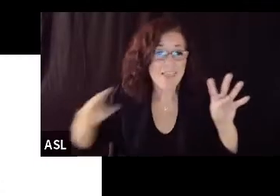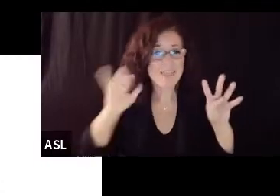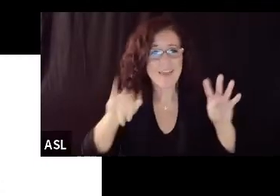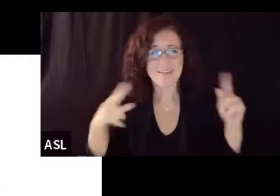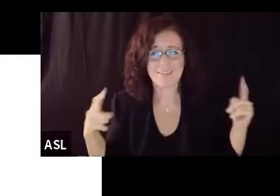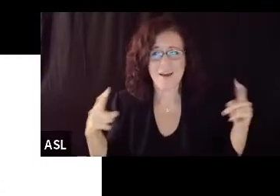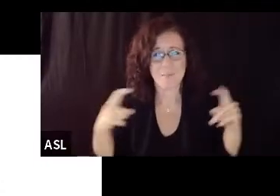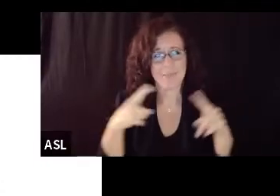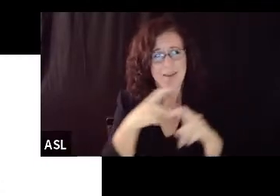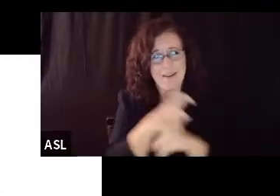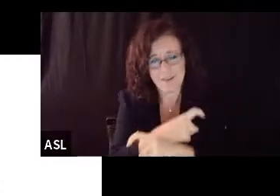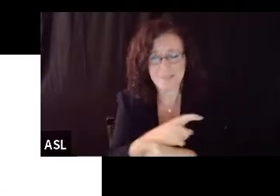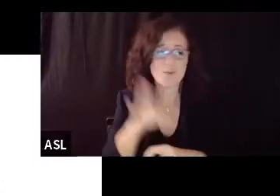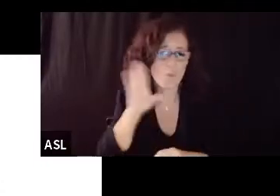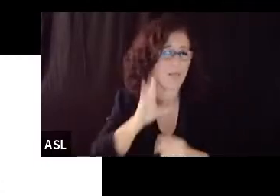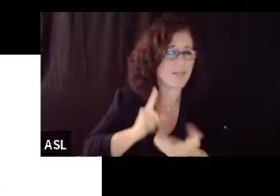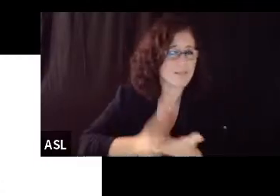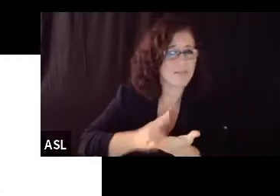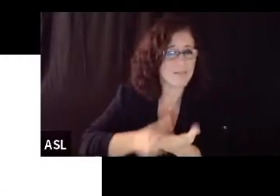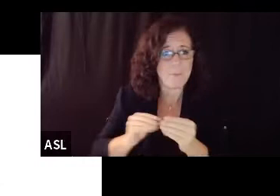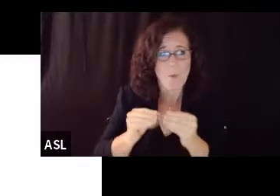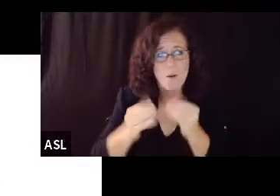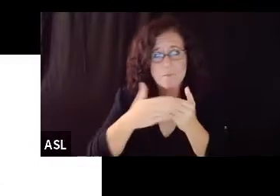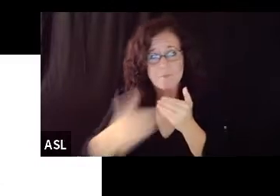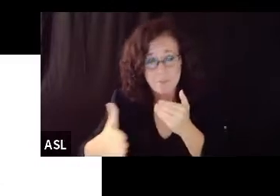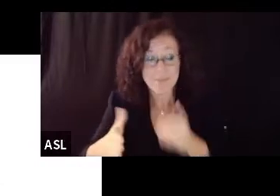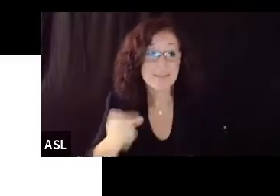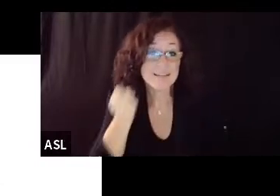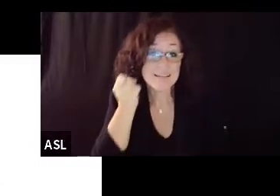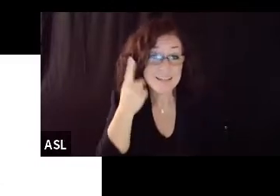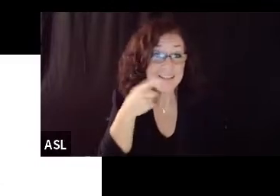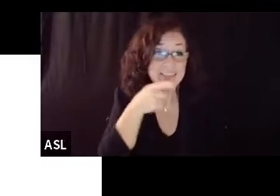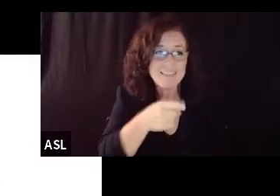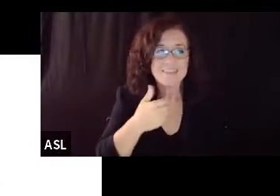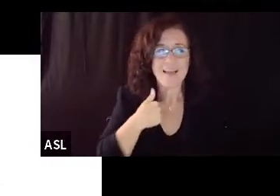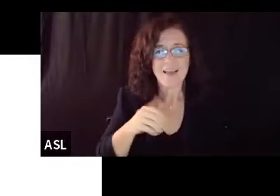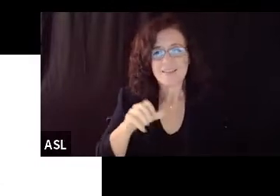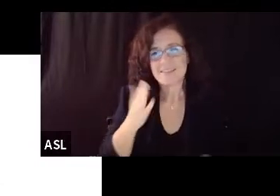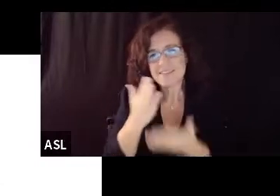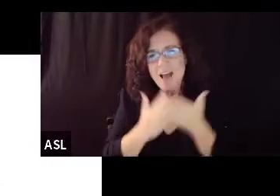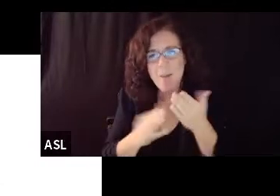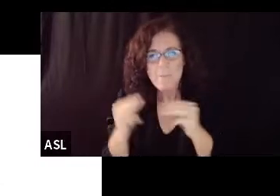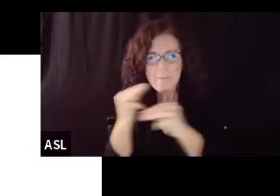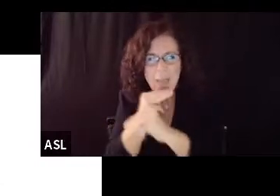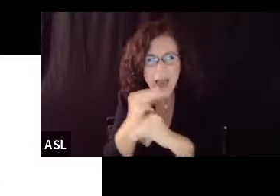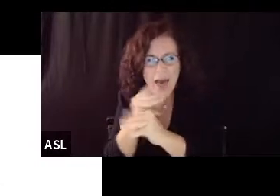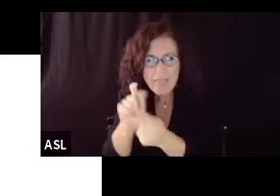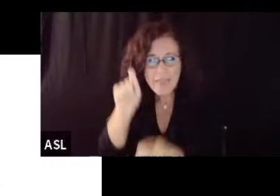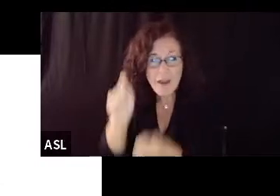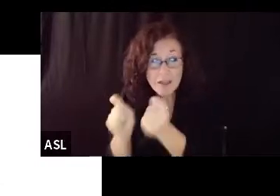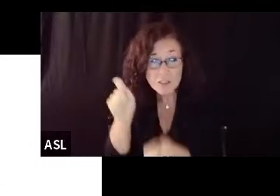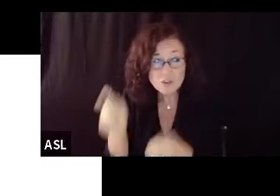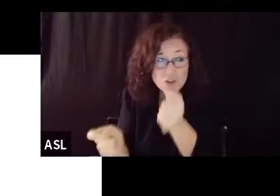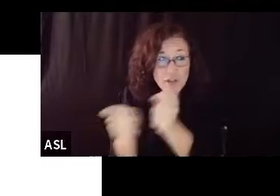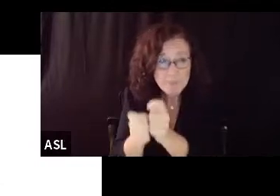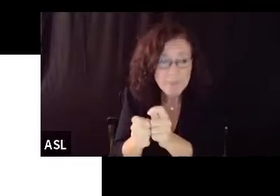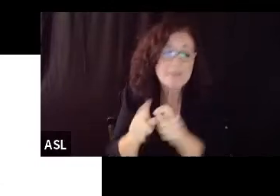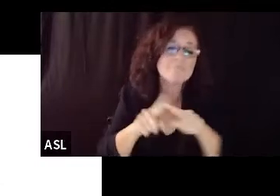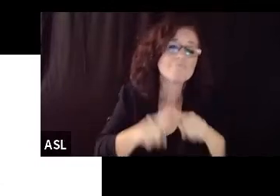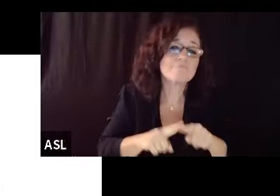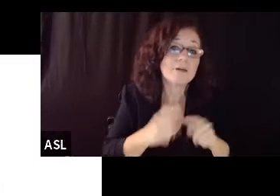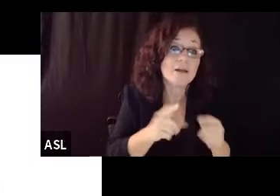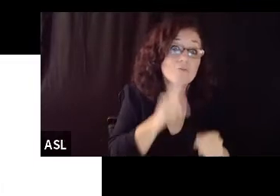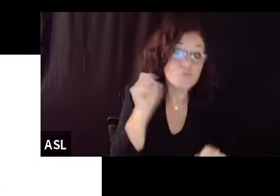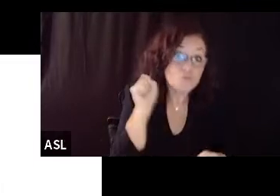I'm giving you right now um but there's actually an adjustment factor based on um the actual um capacity that we have in the county